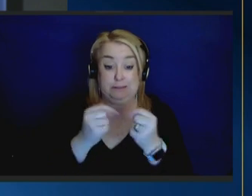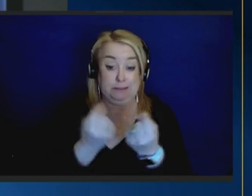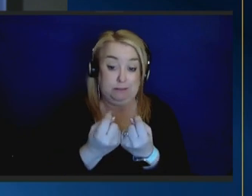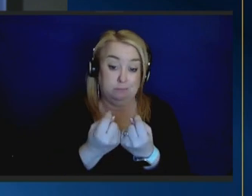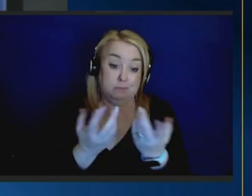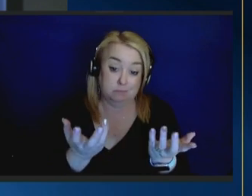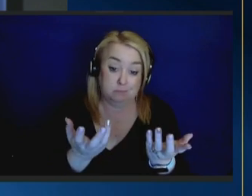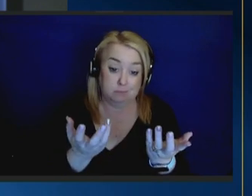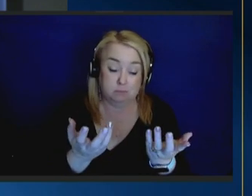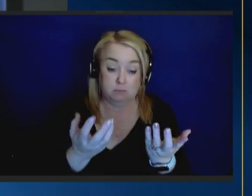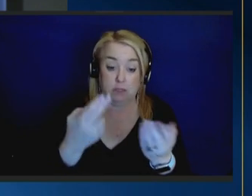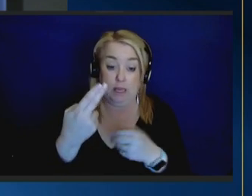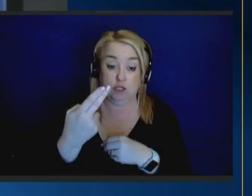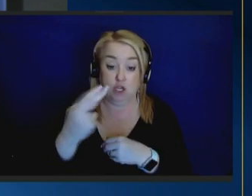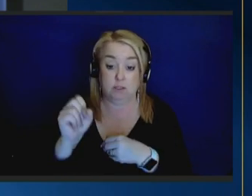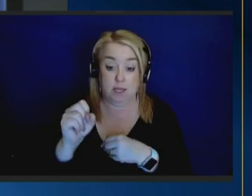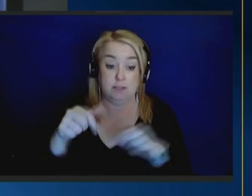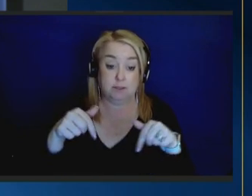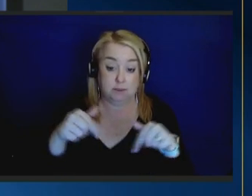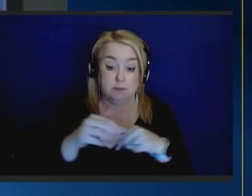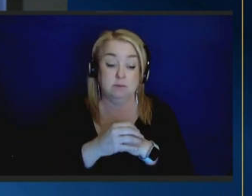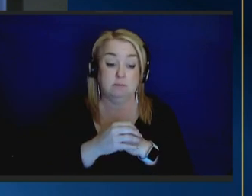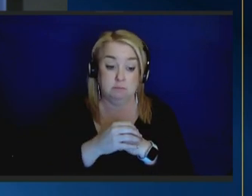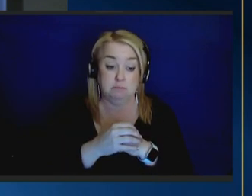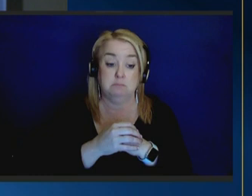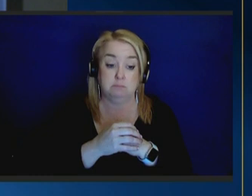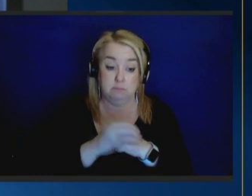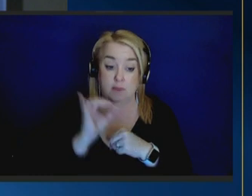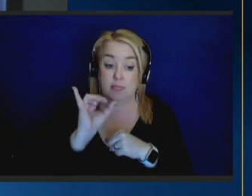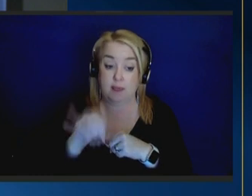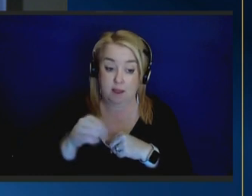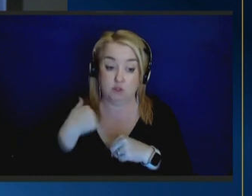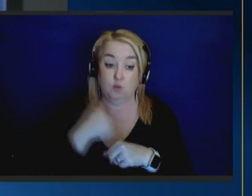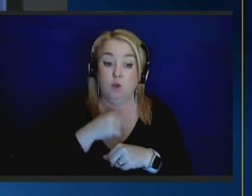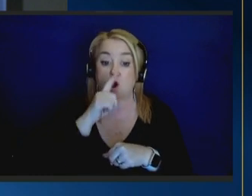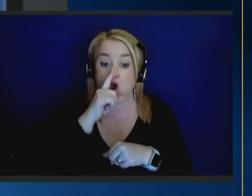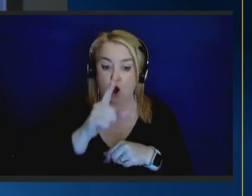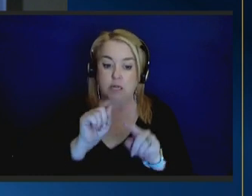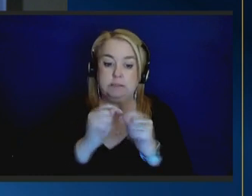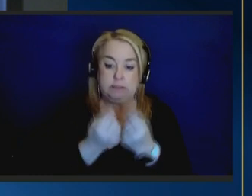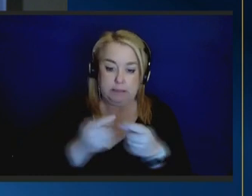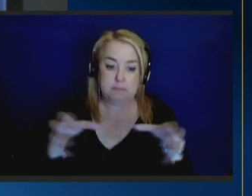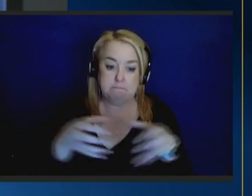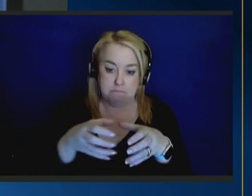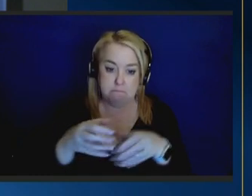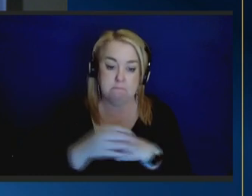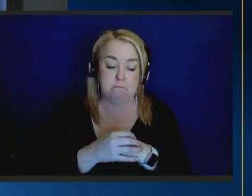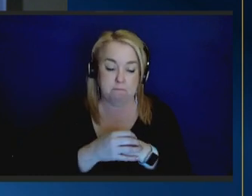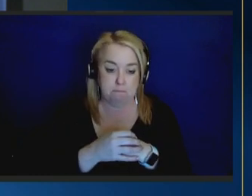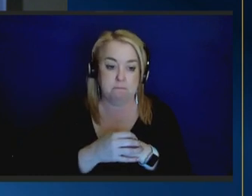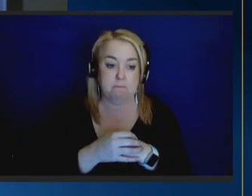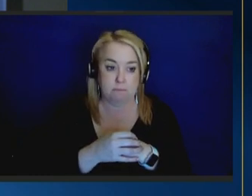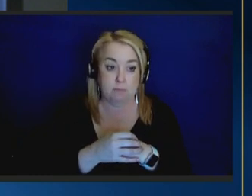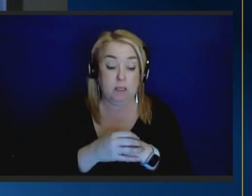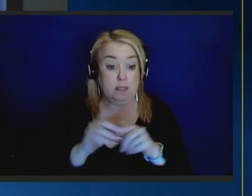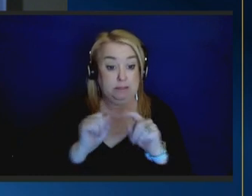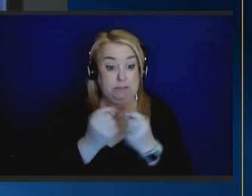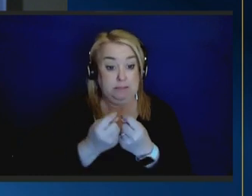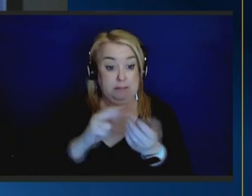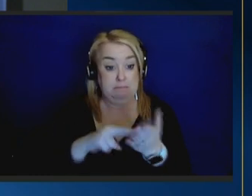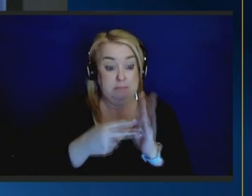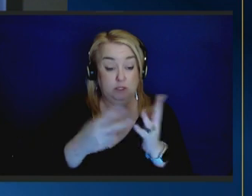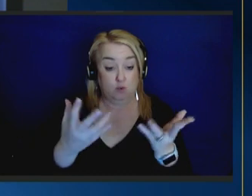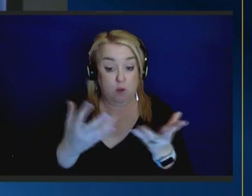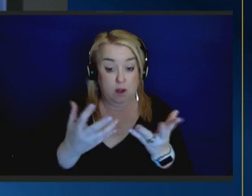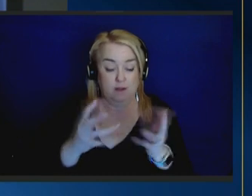at it because at hhs that's what we are we are a team to get this done and what is a team but a